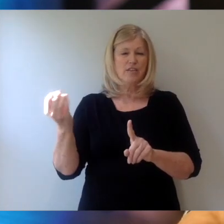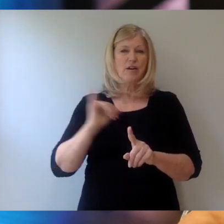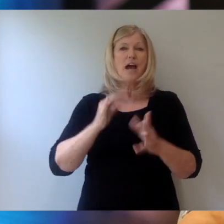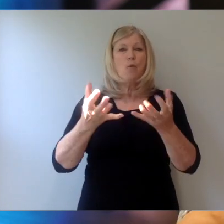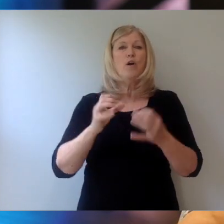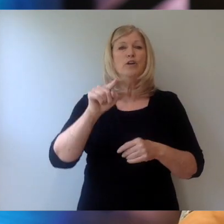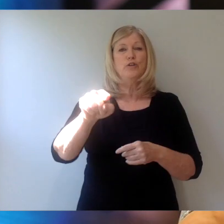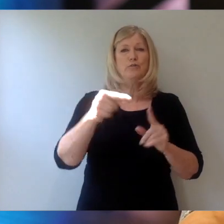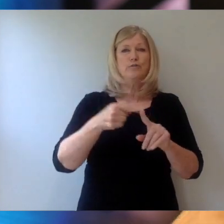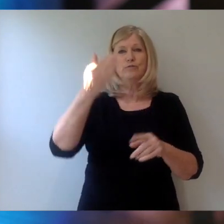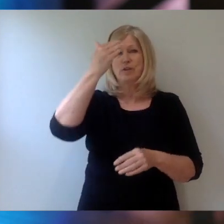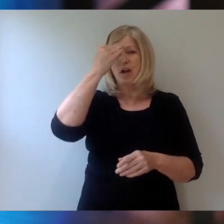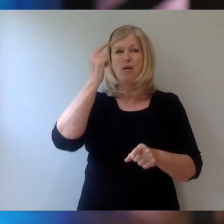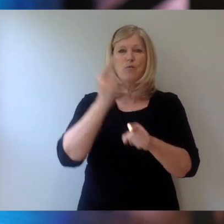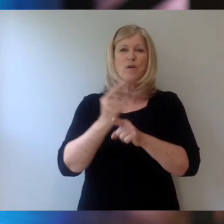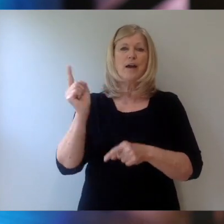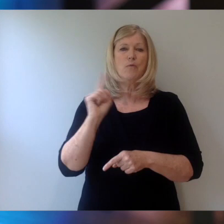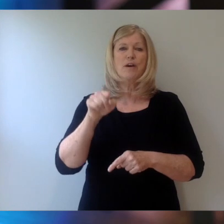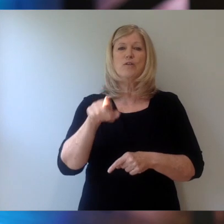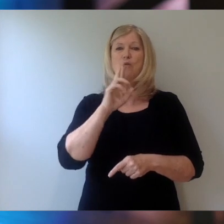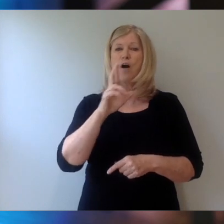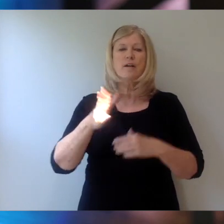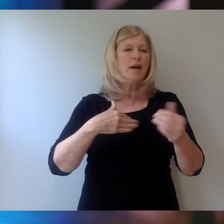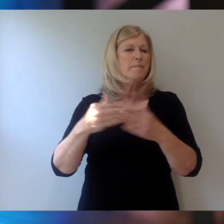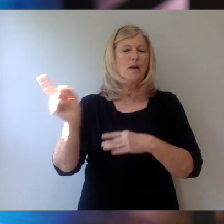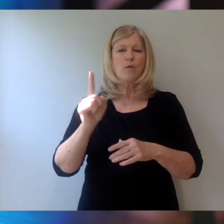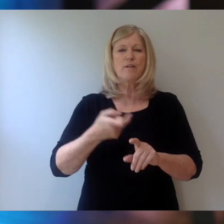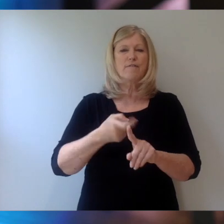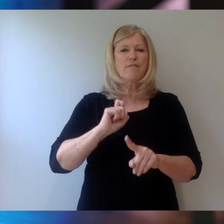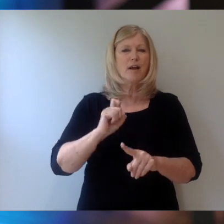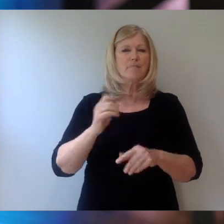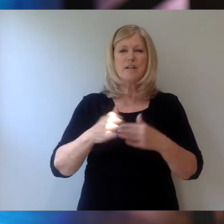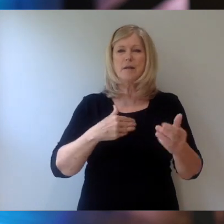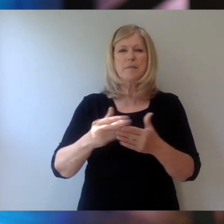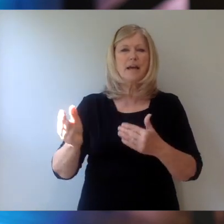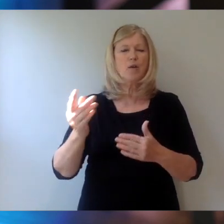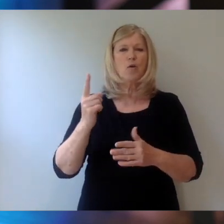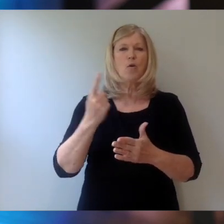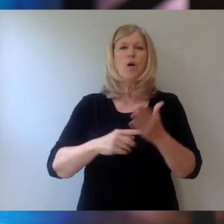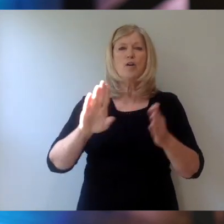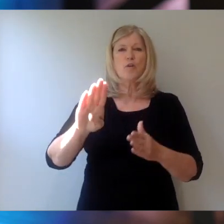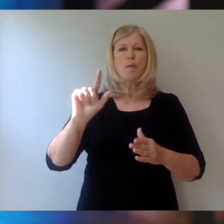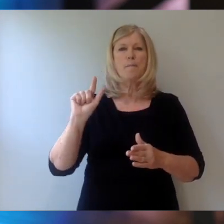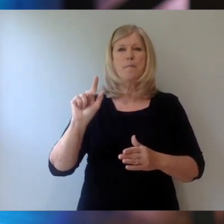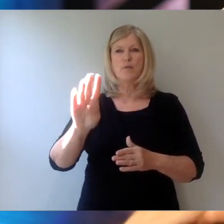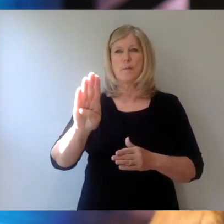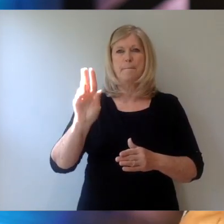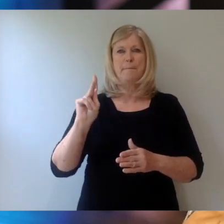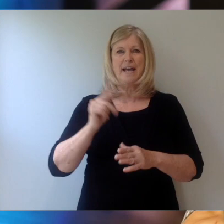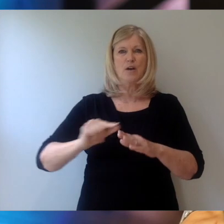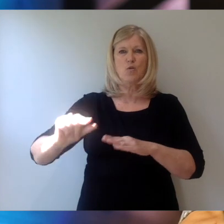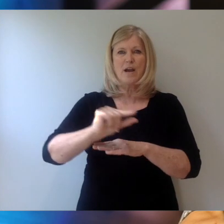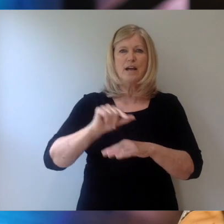know right where you're at, no matter where you're from, no matter what your background is, that you need the church.